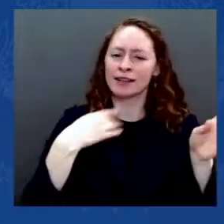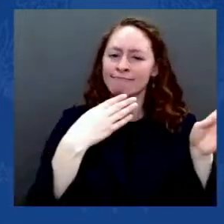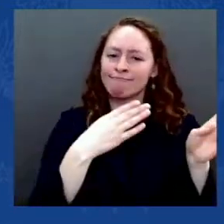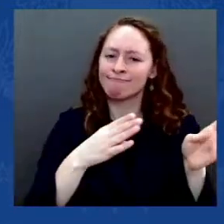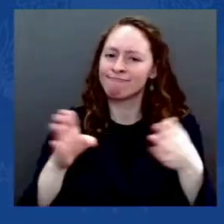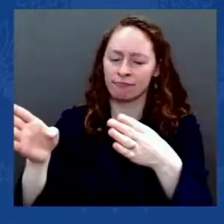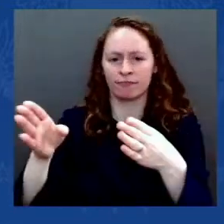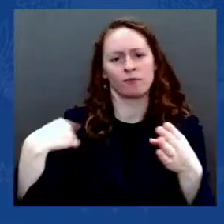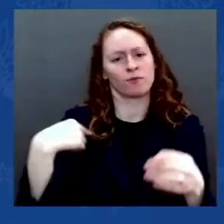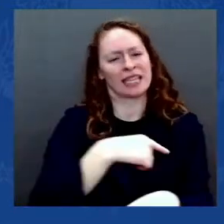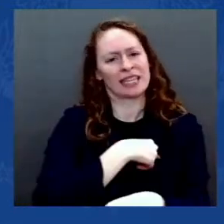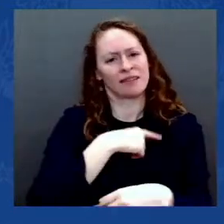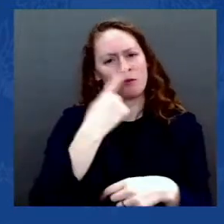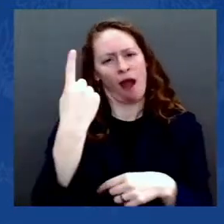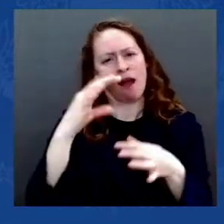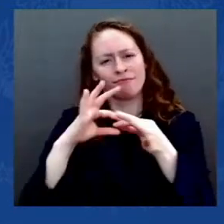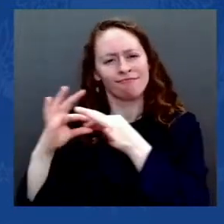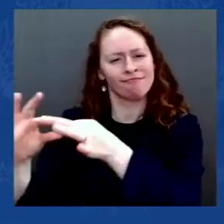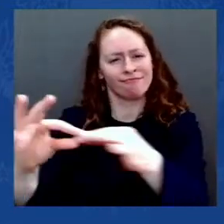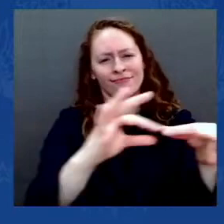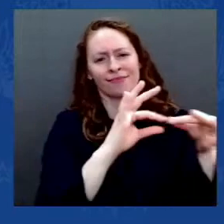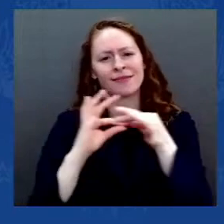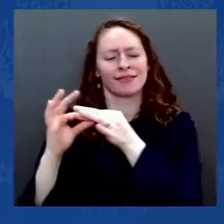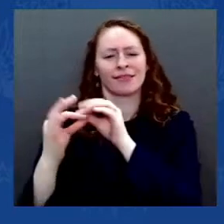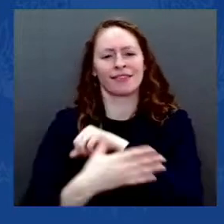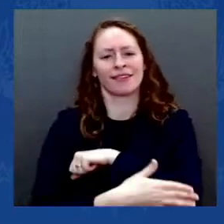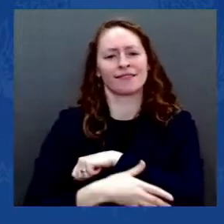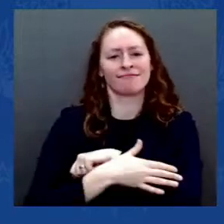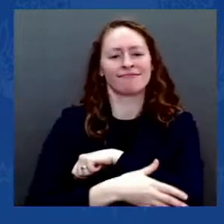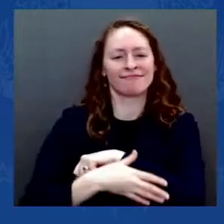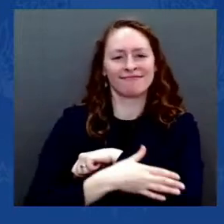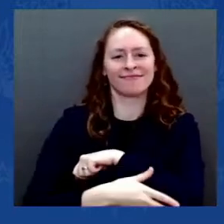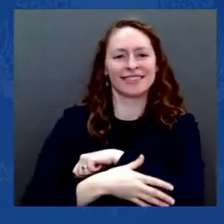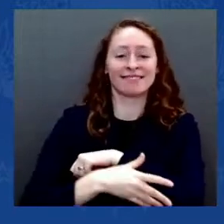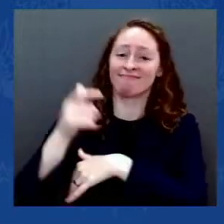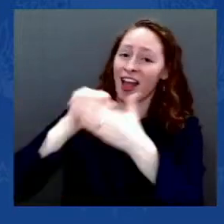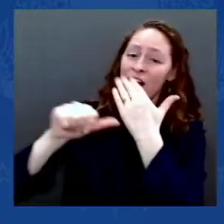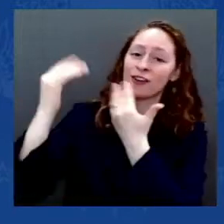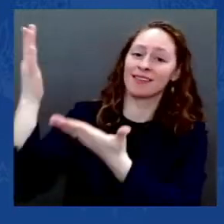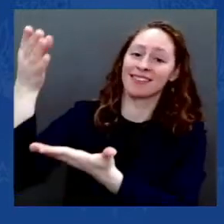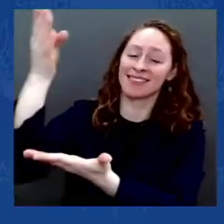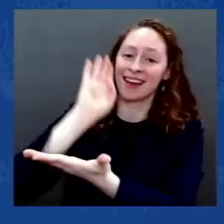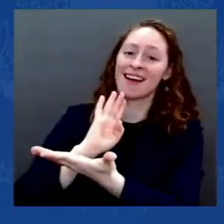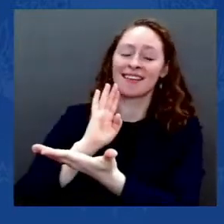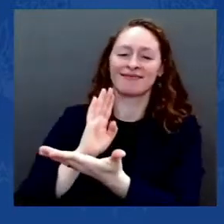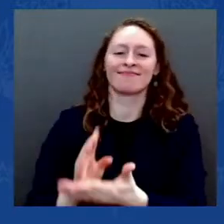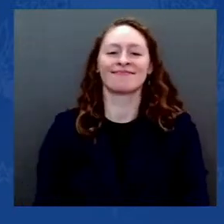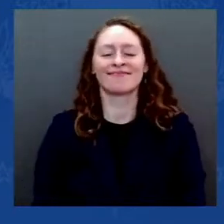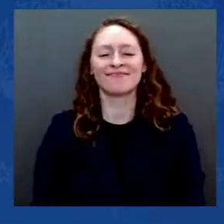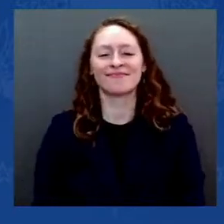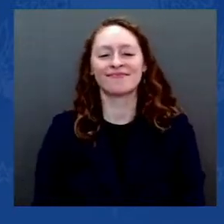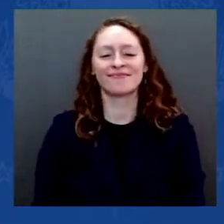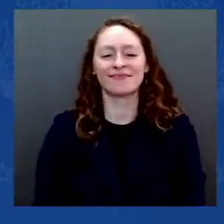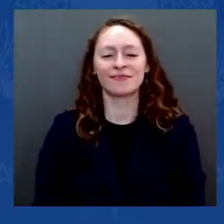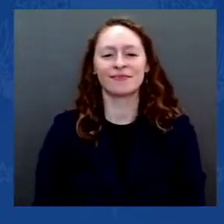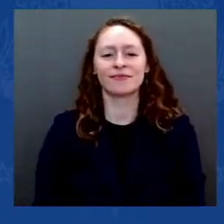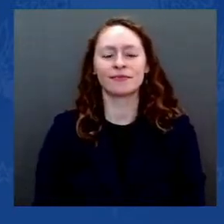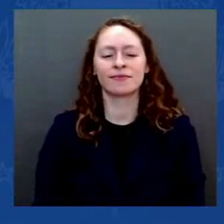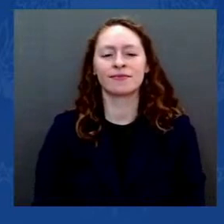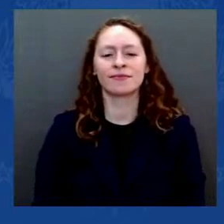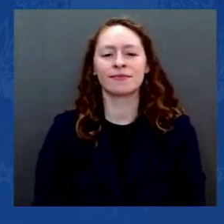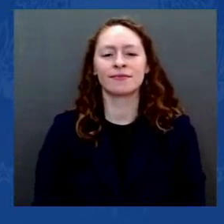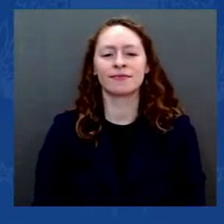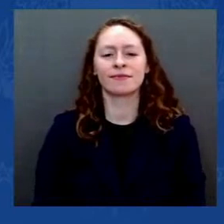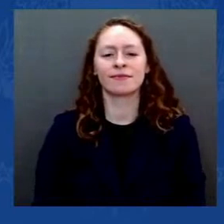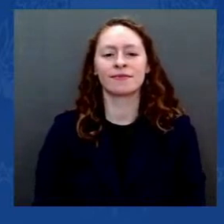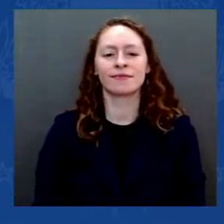That today, tomorrow, and forever at our best, we are the United States of